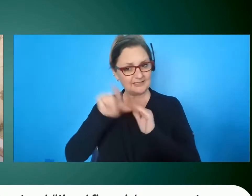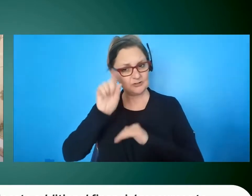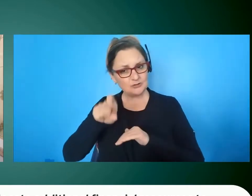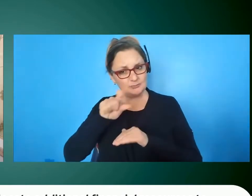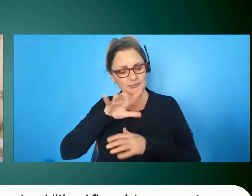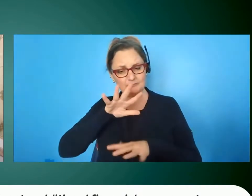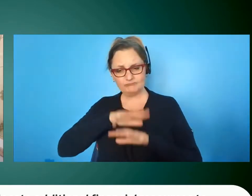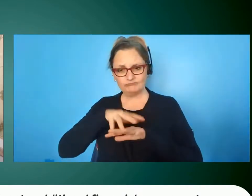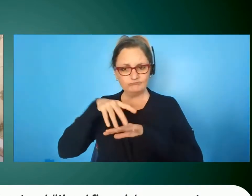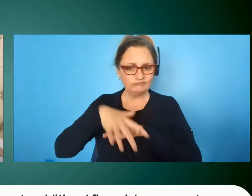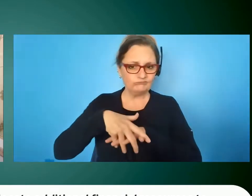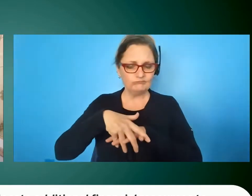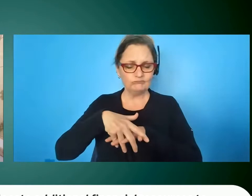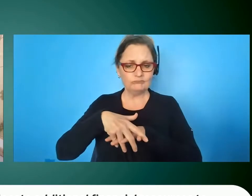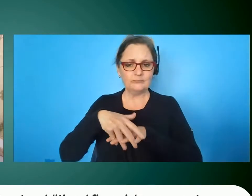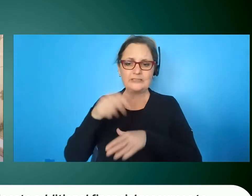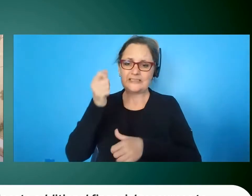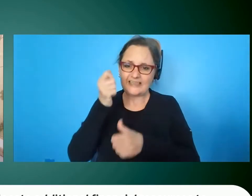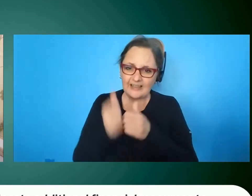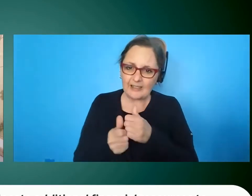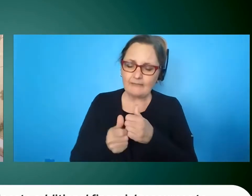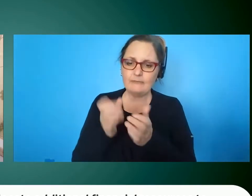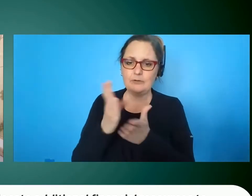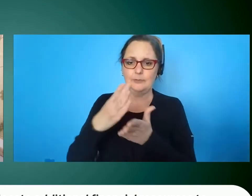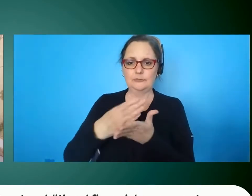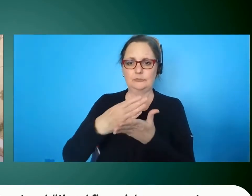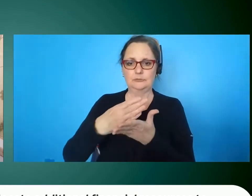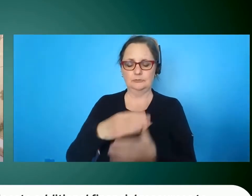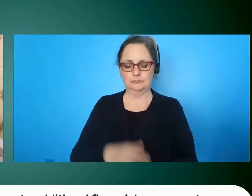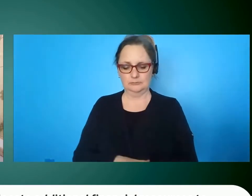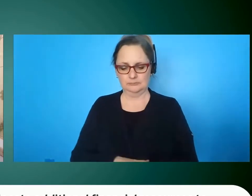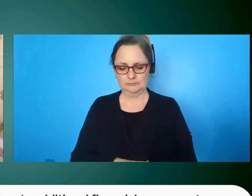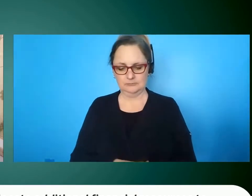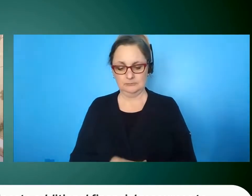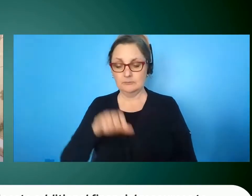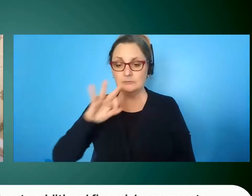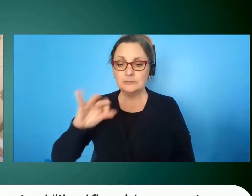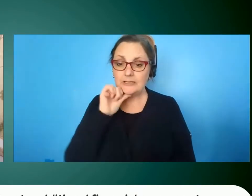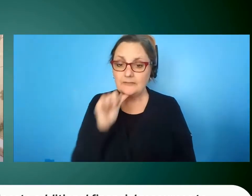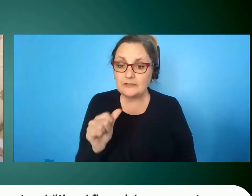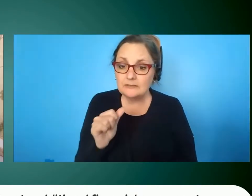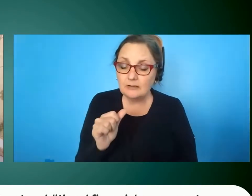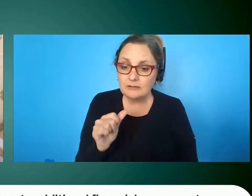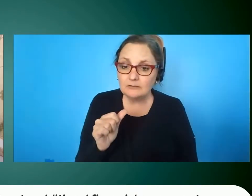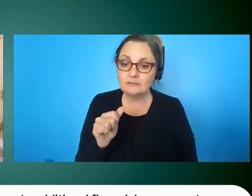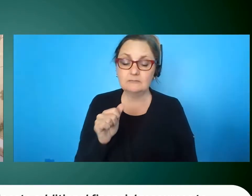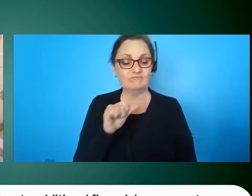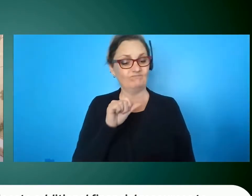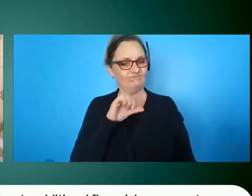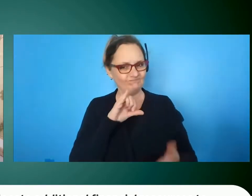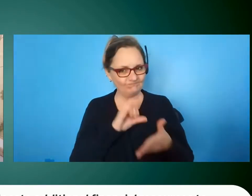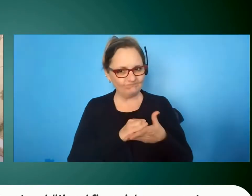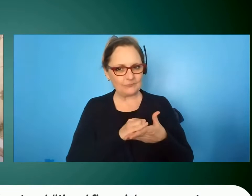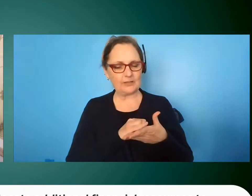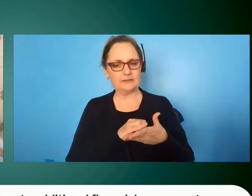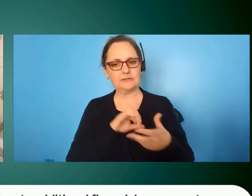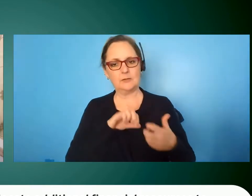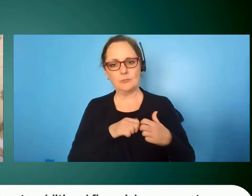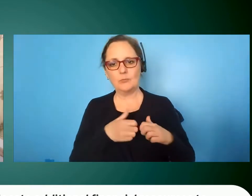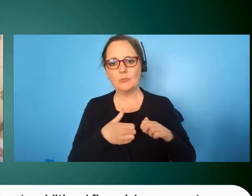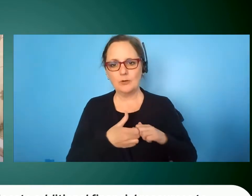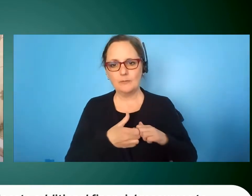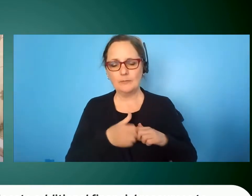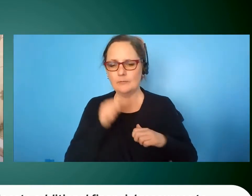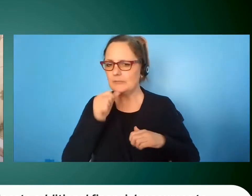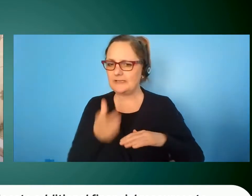included into every single budget if it's not that's actually a problem this is not something that's additional